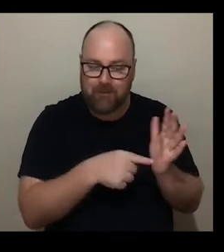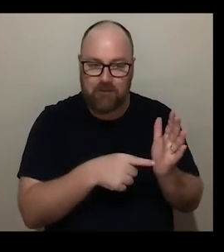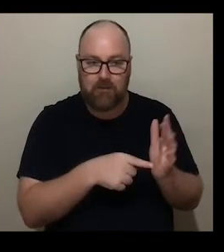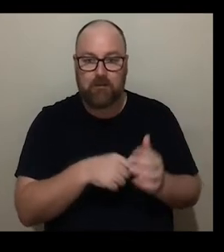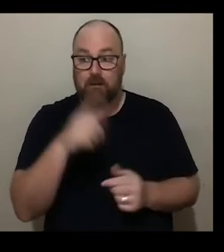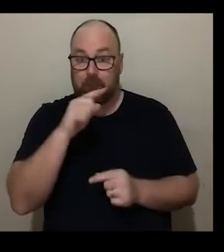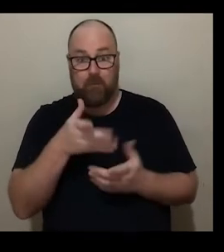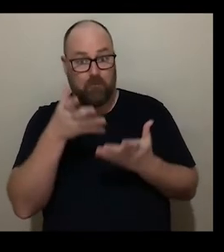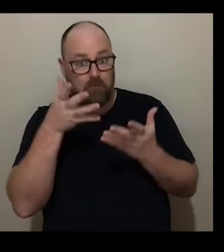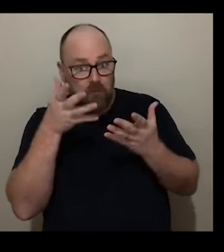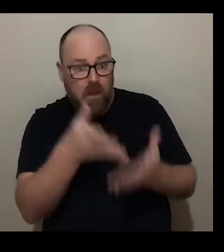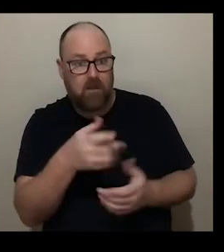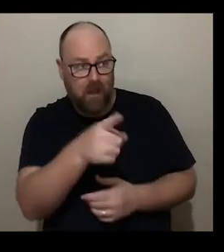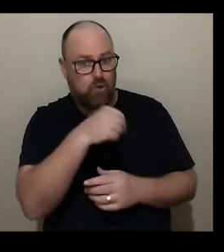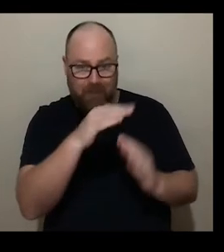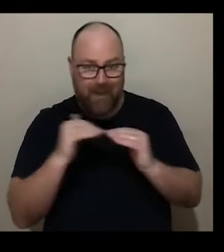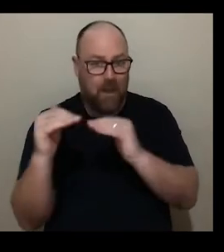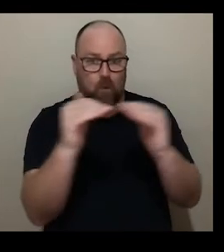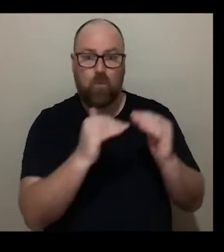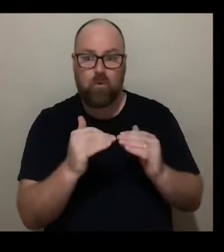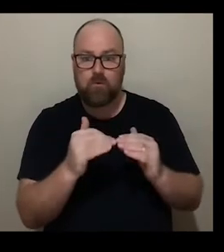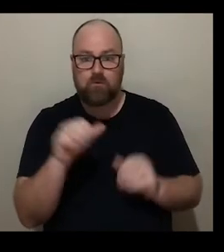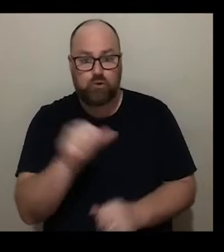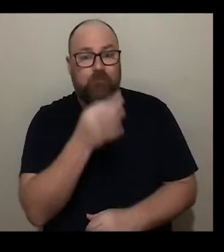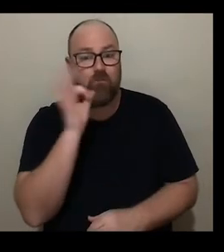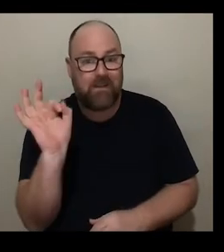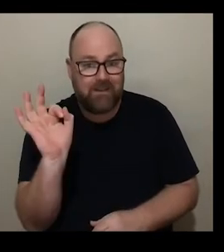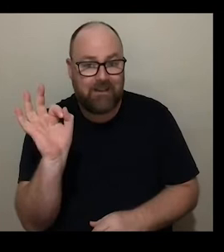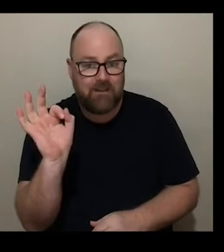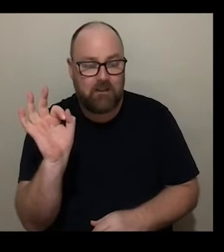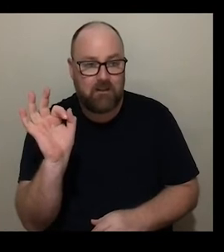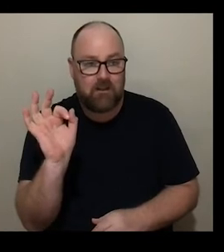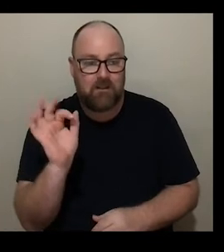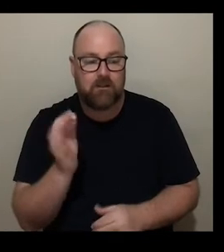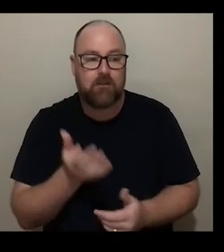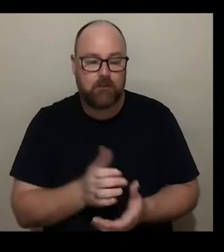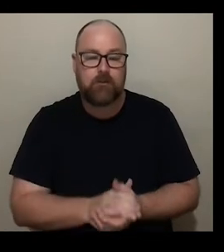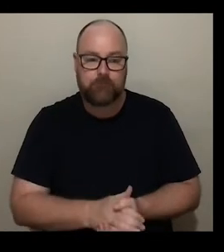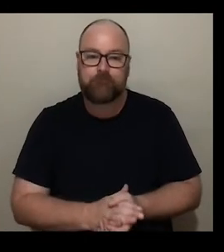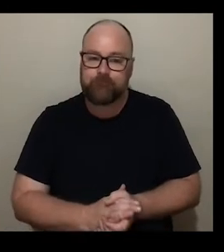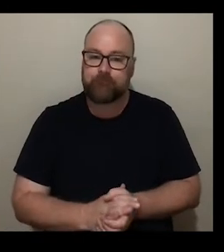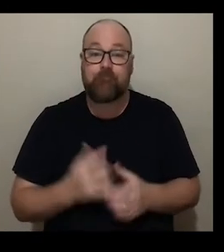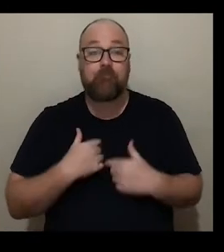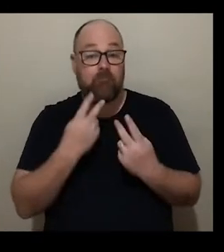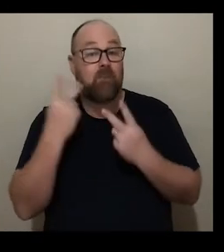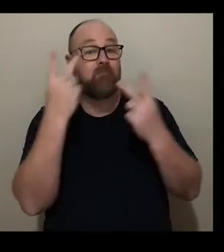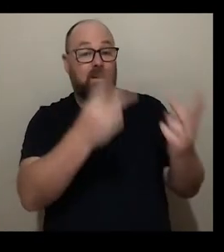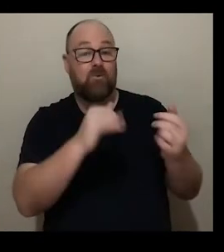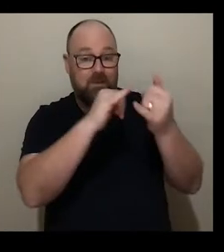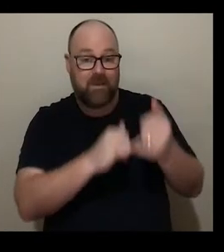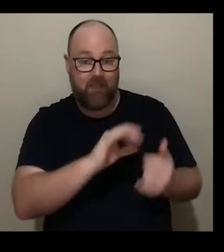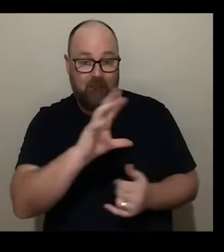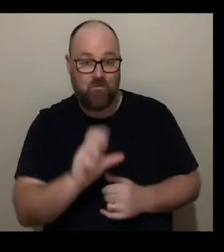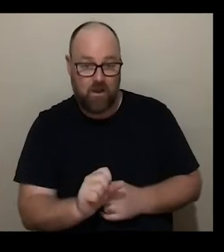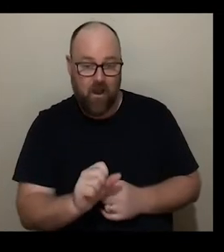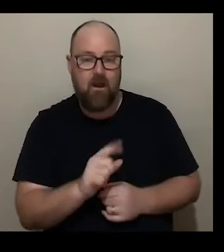treatment around the world that it should be equal it should be free of course it's not for many people and I went out to South Africa and